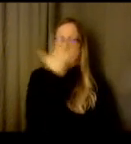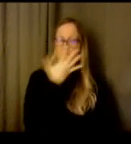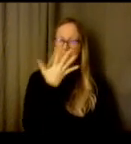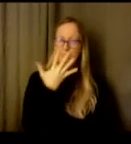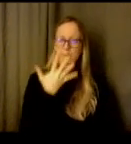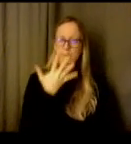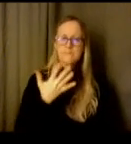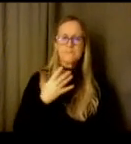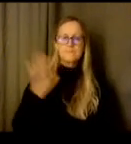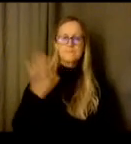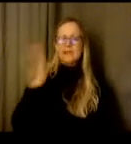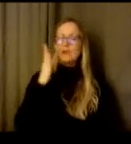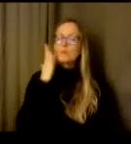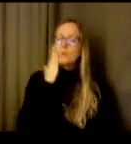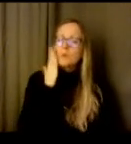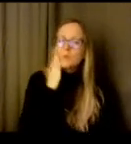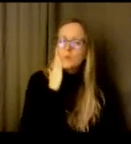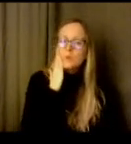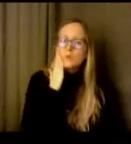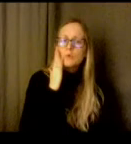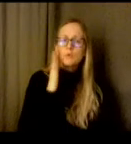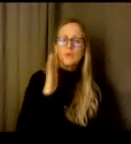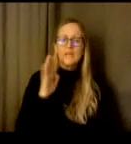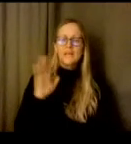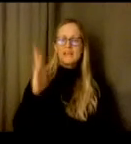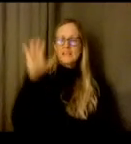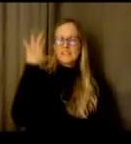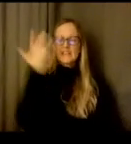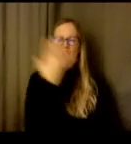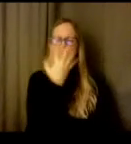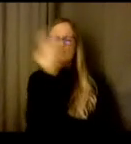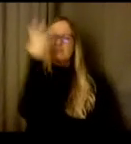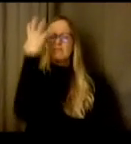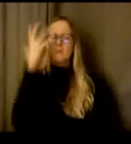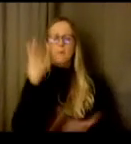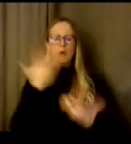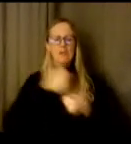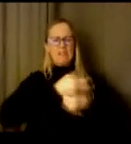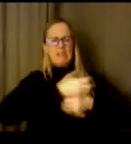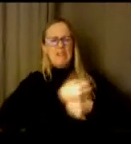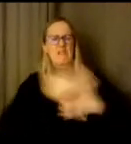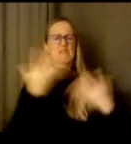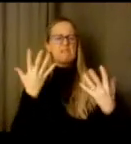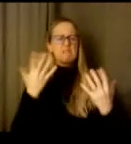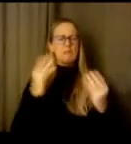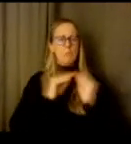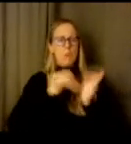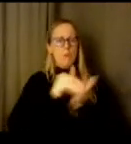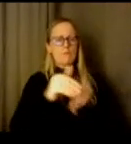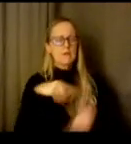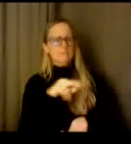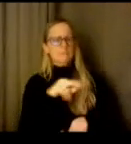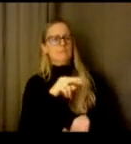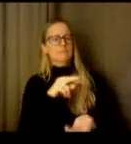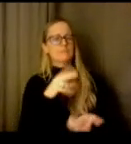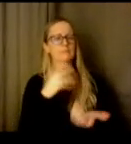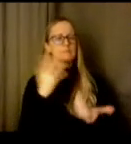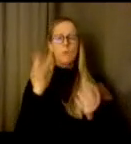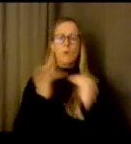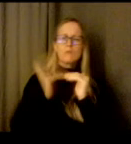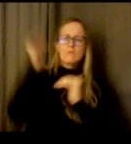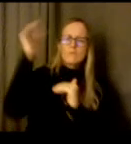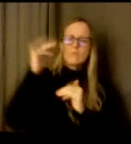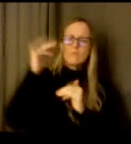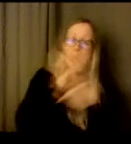if you're saying seeing increased irritability or lashing out excessive worry if you're seeing changes in sleeping or eating